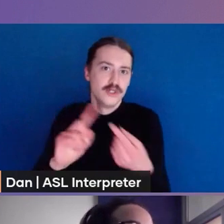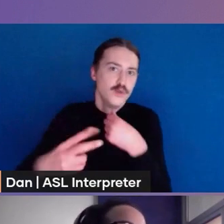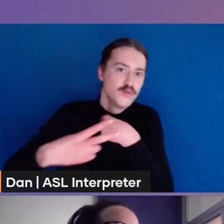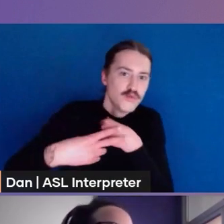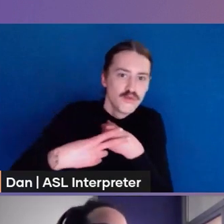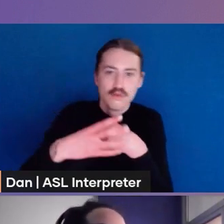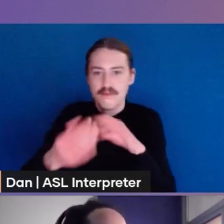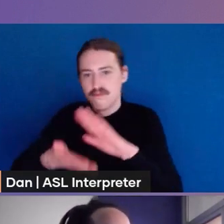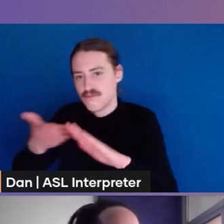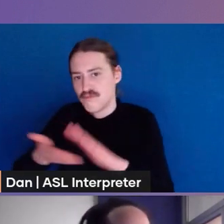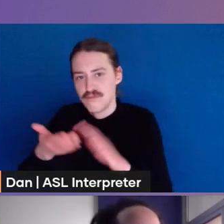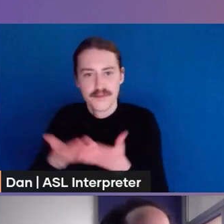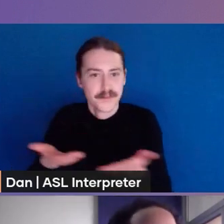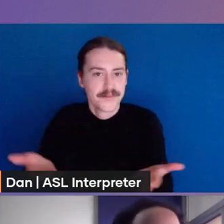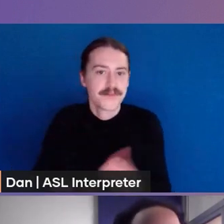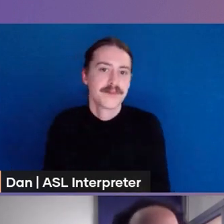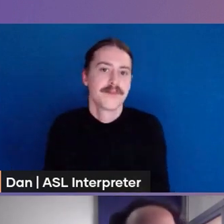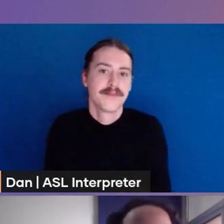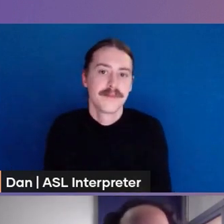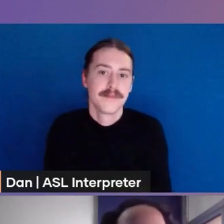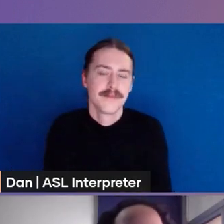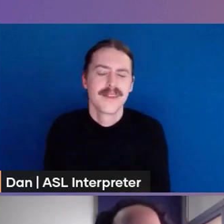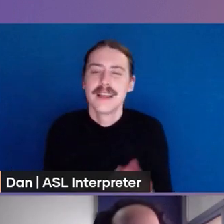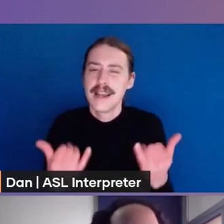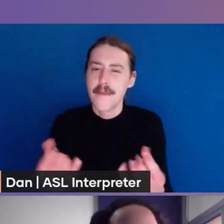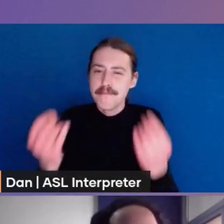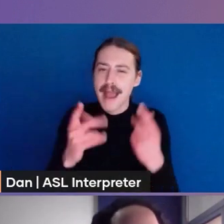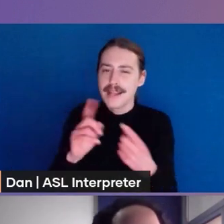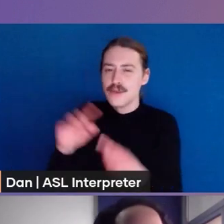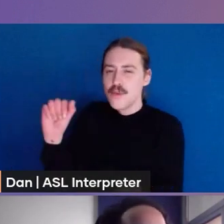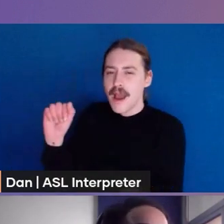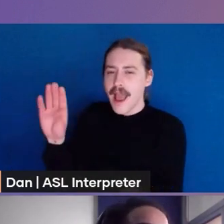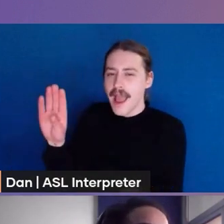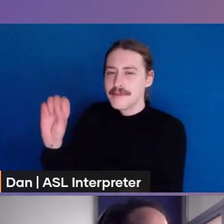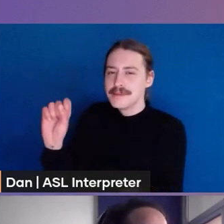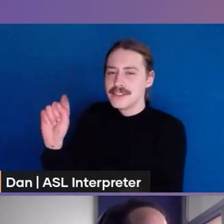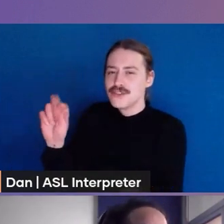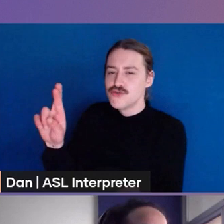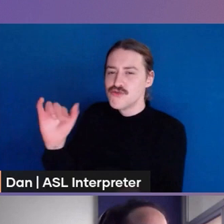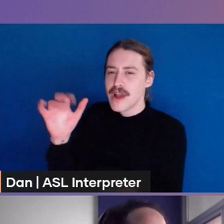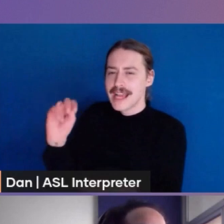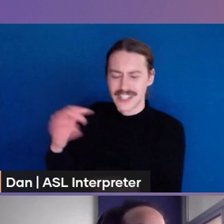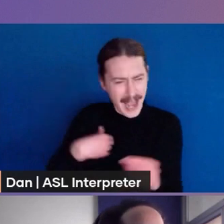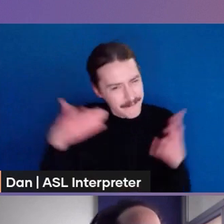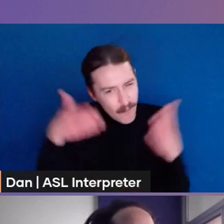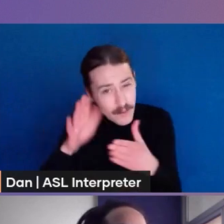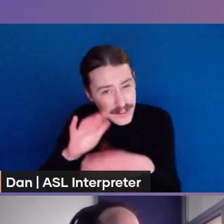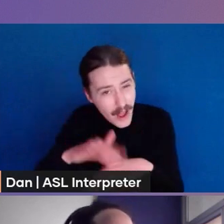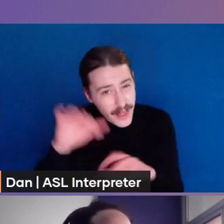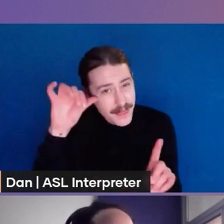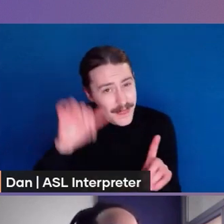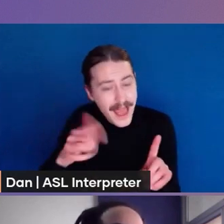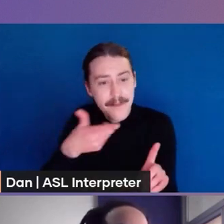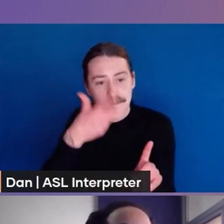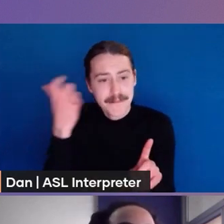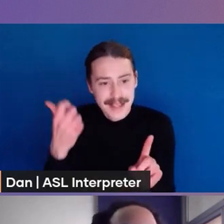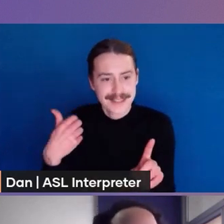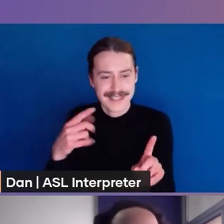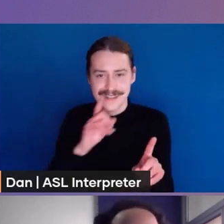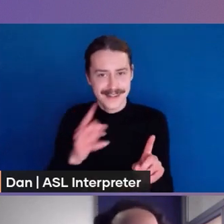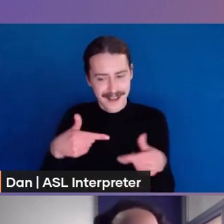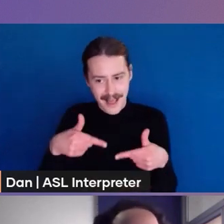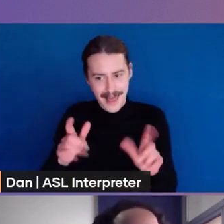going back a bit on abstraction i'm focused on abstraction because it enabled us to be faster and avoid